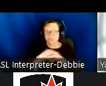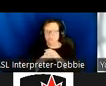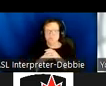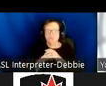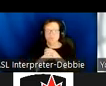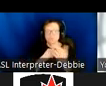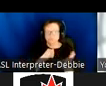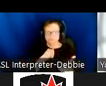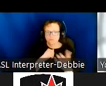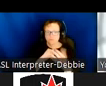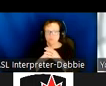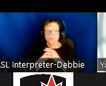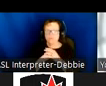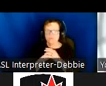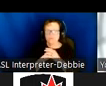Taktan mode.